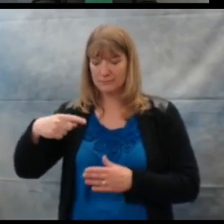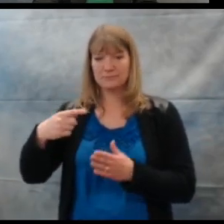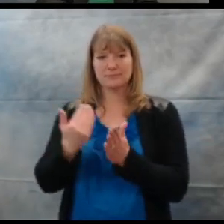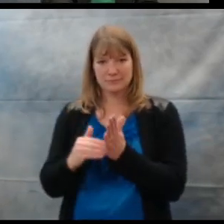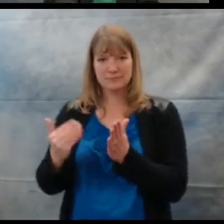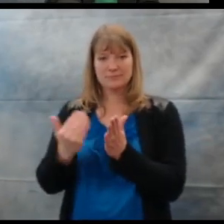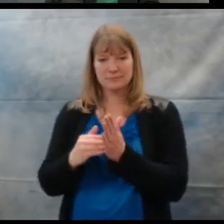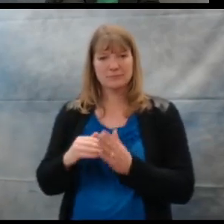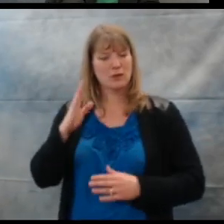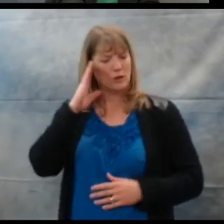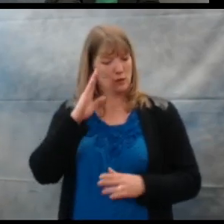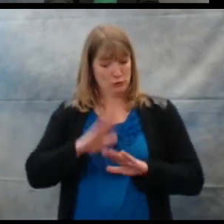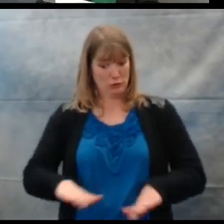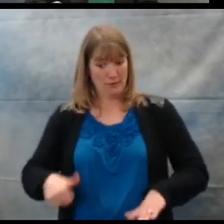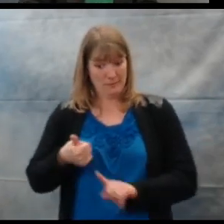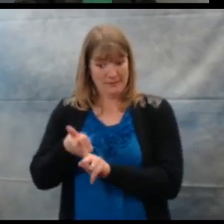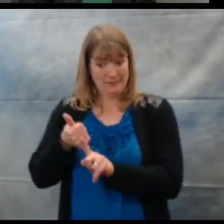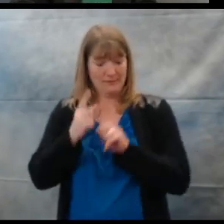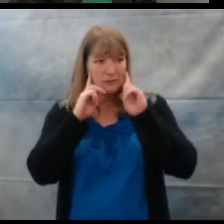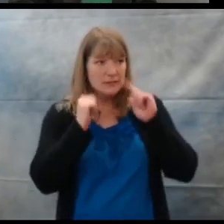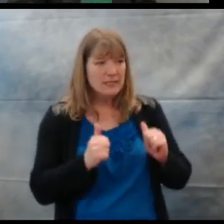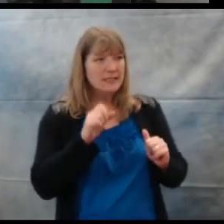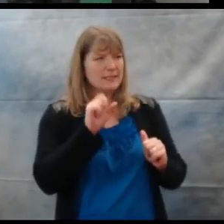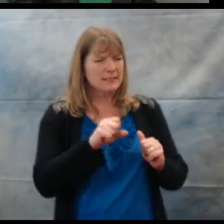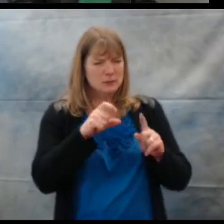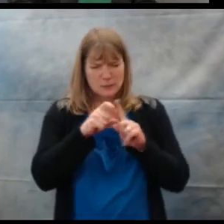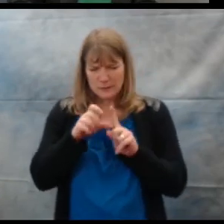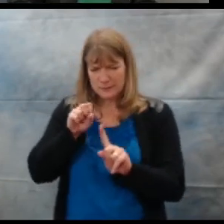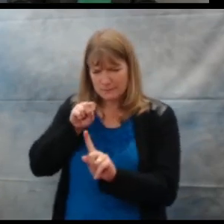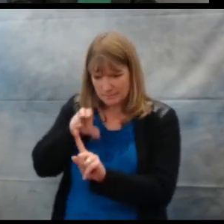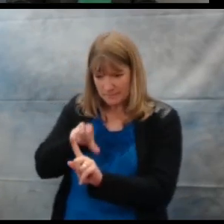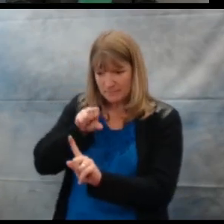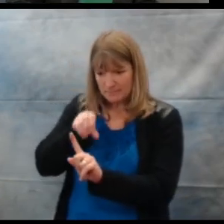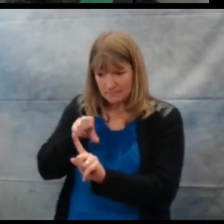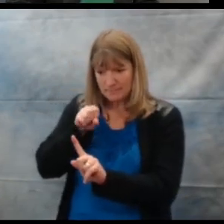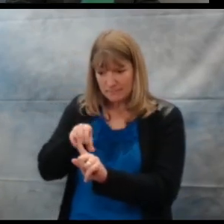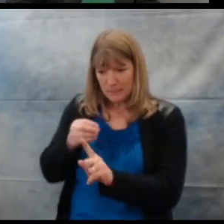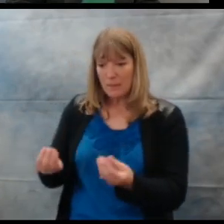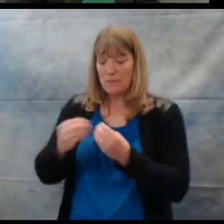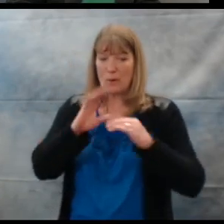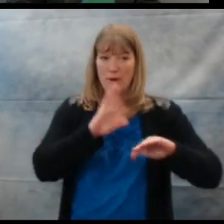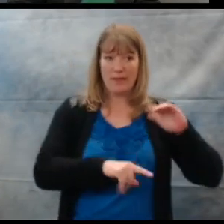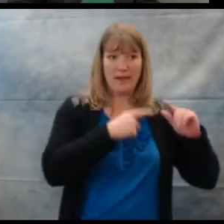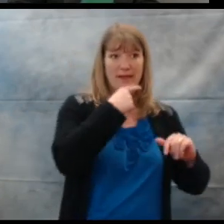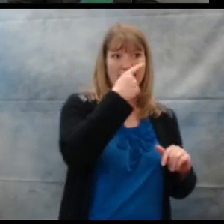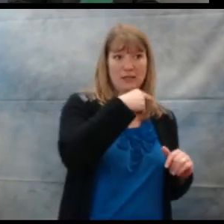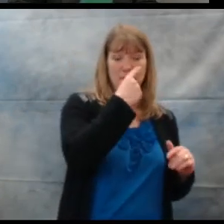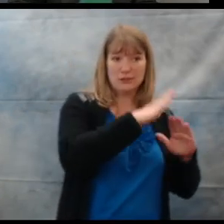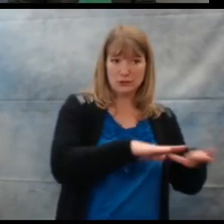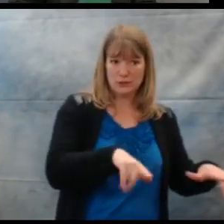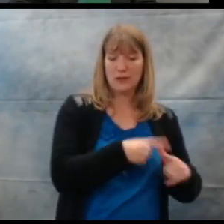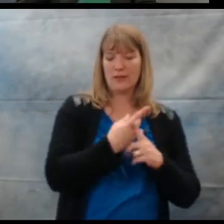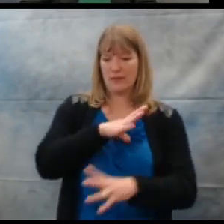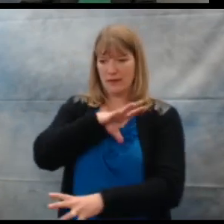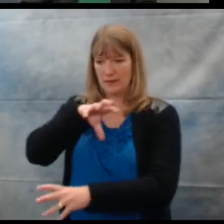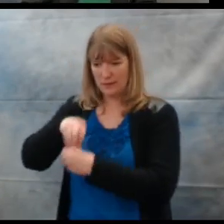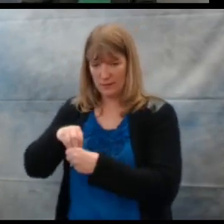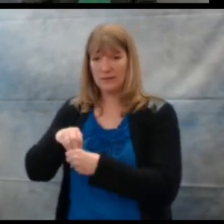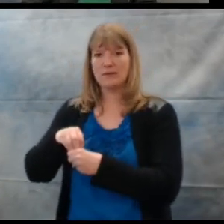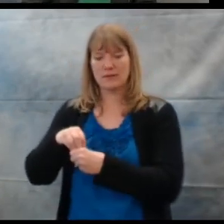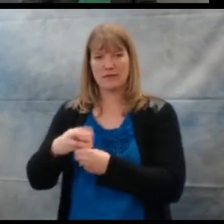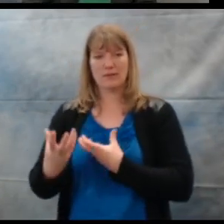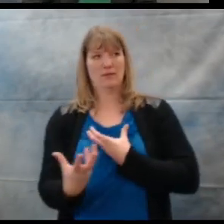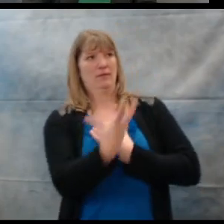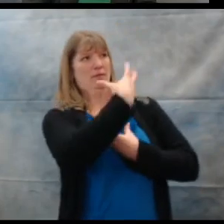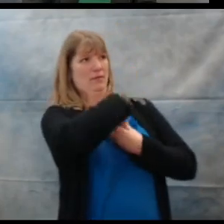Drip. Drip. Drip. We know that children with hearing loss need to hear words way more often than hearing children in order for that to